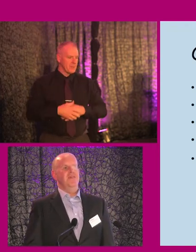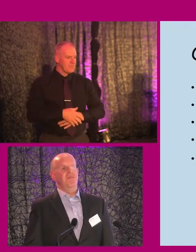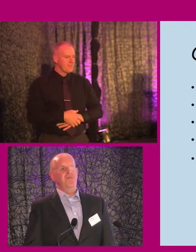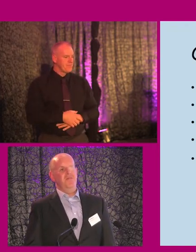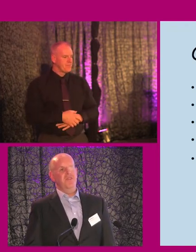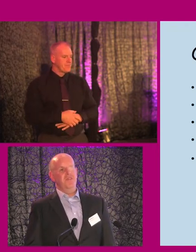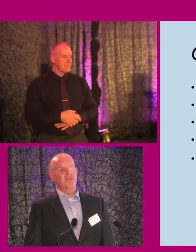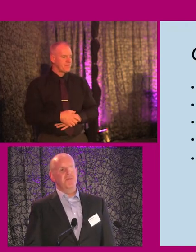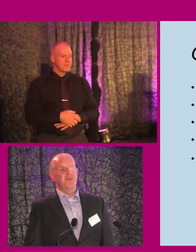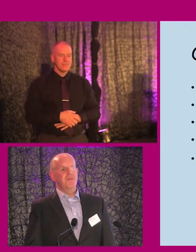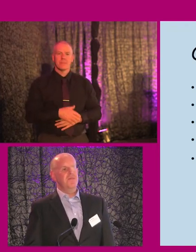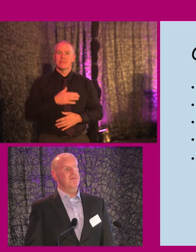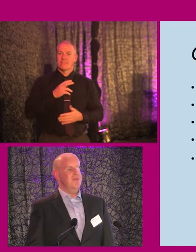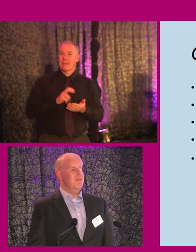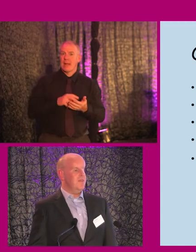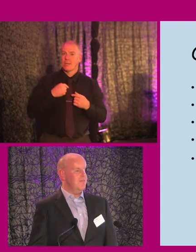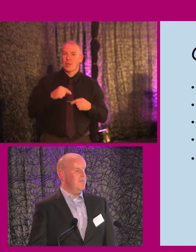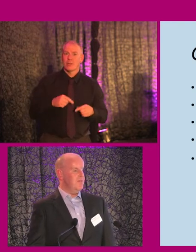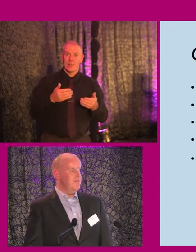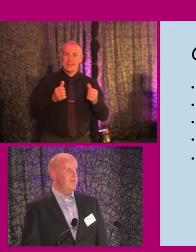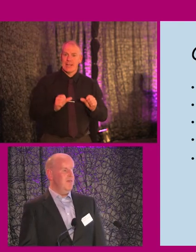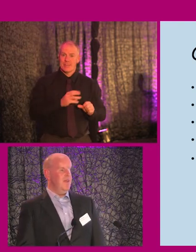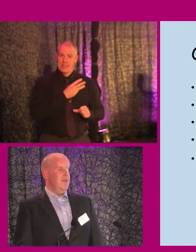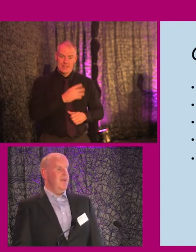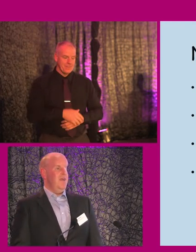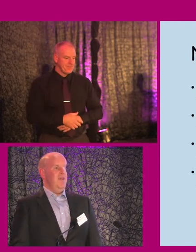So I'm really delighted to be here. if I can get the next slide, please.